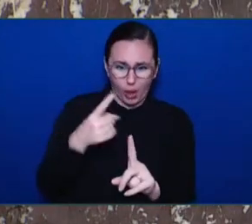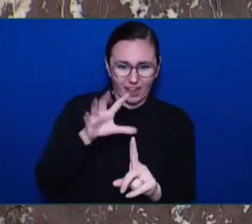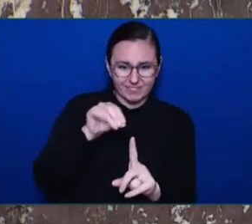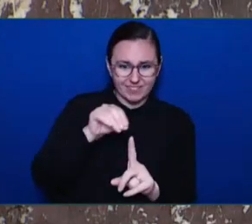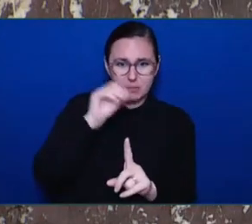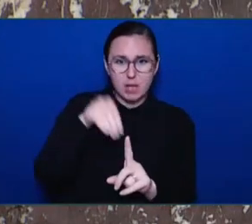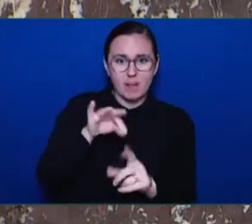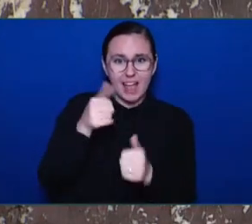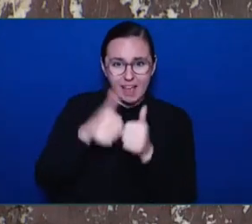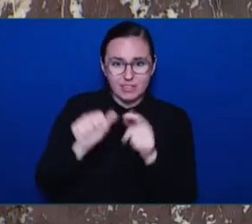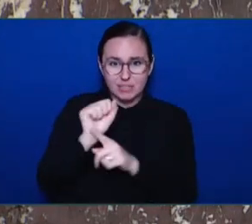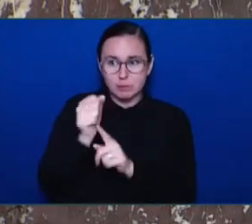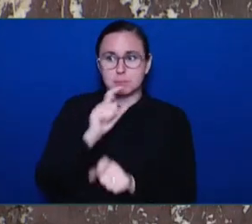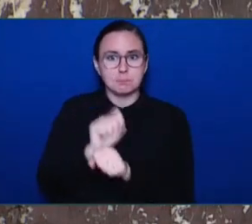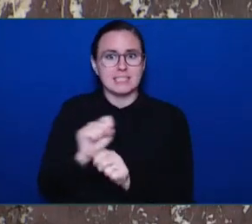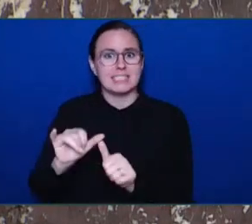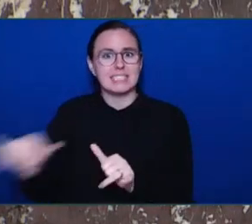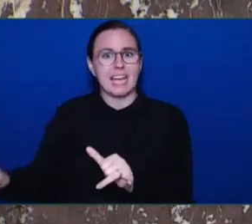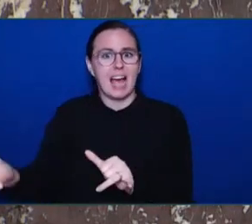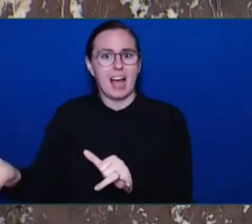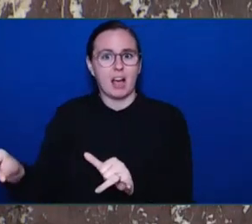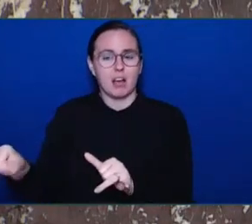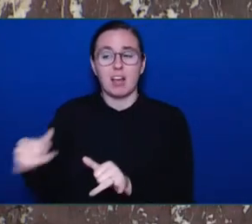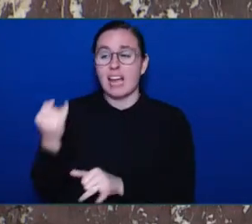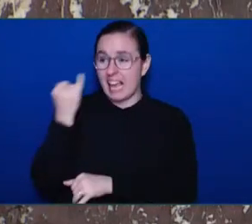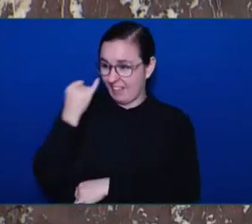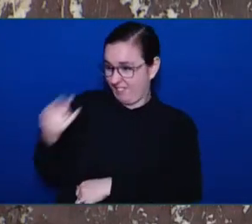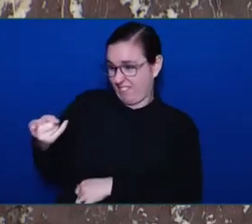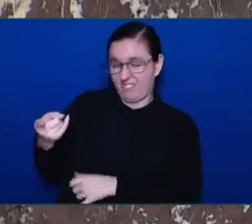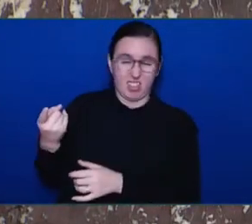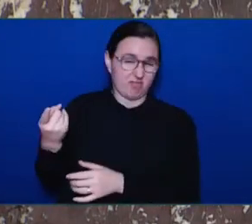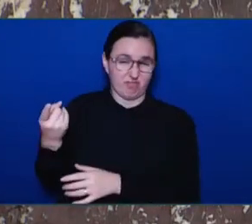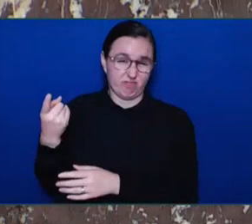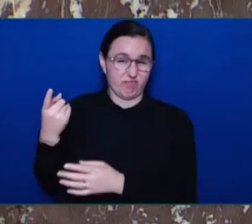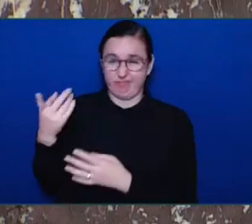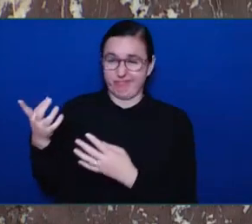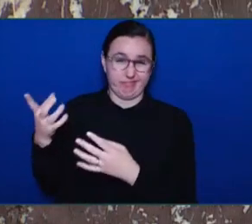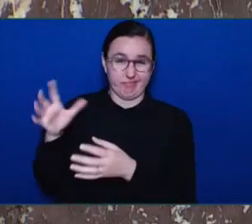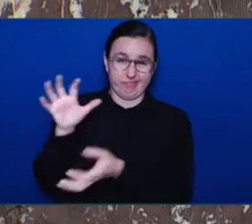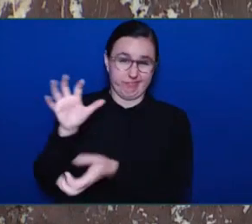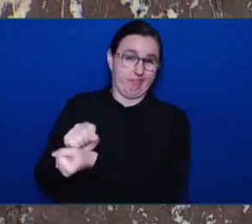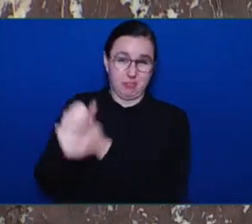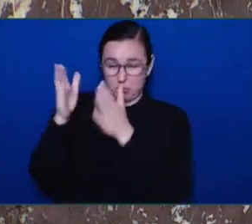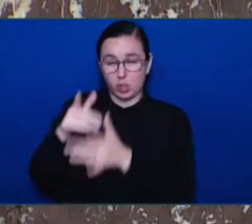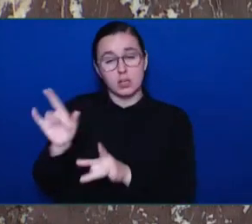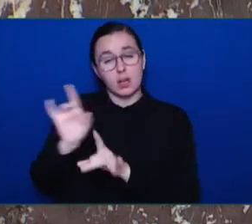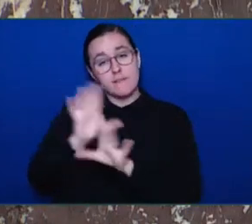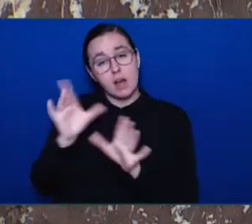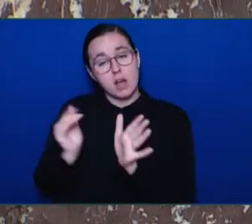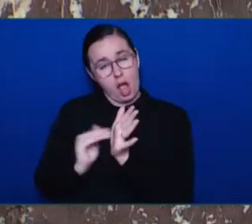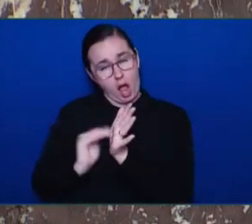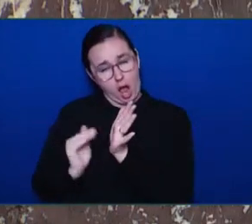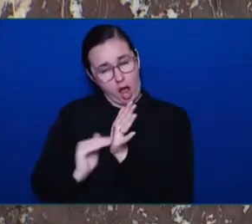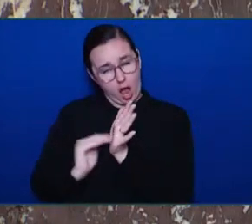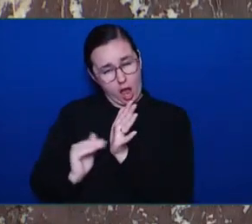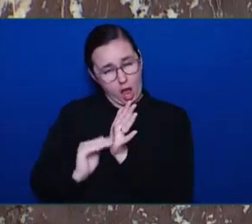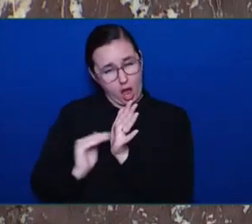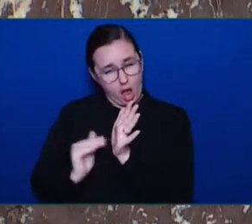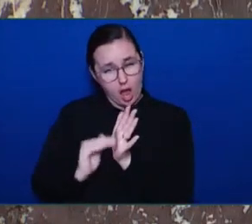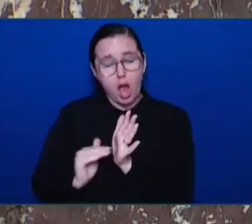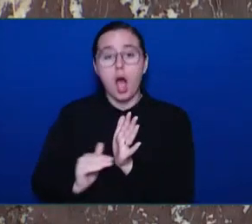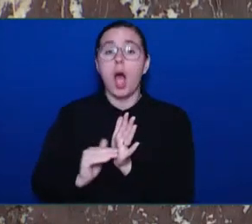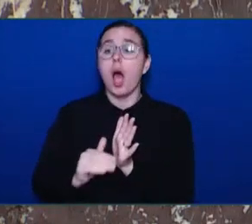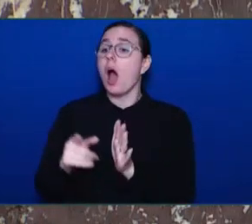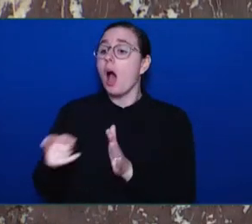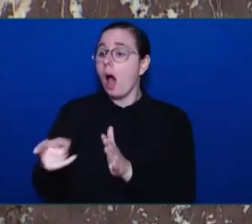commits a violent crime while out on bail why on earth wouldn't this government want to at the